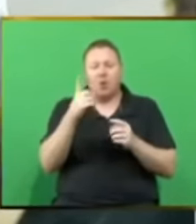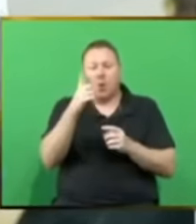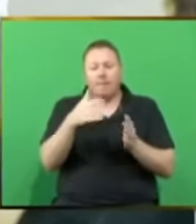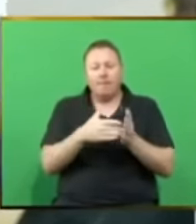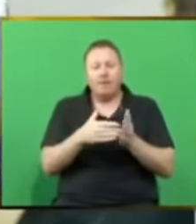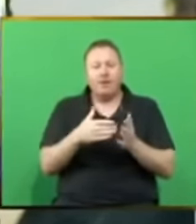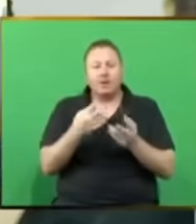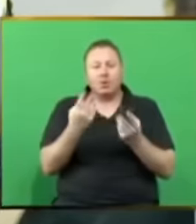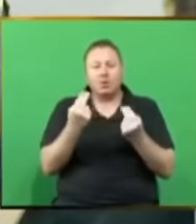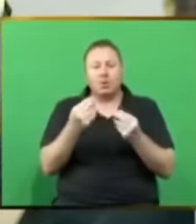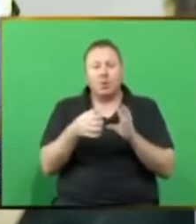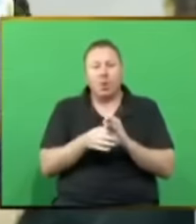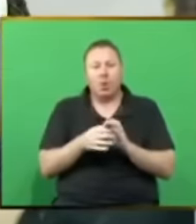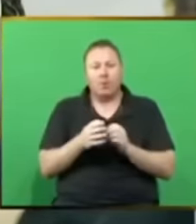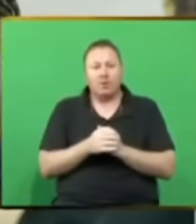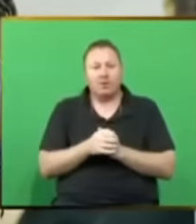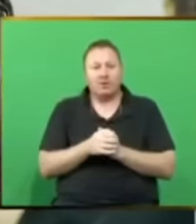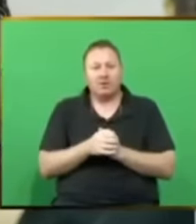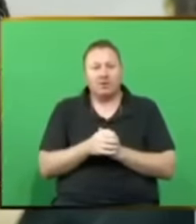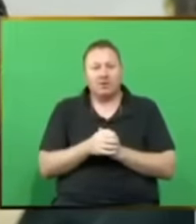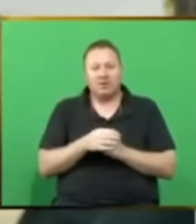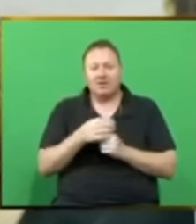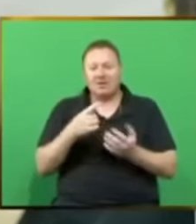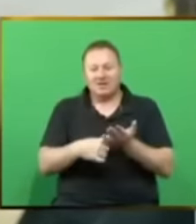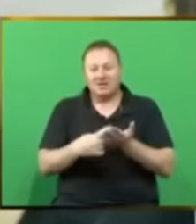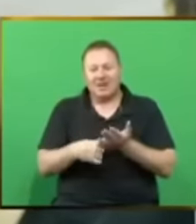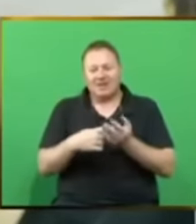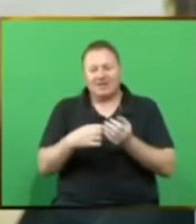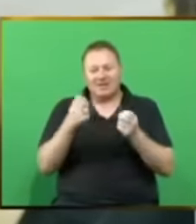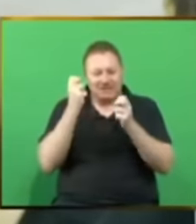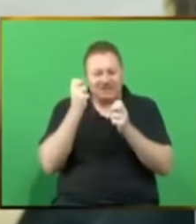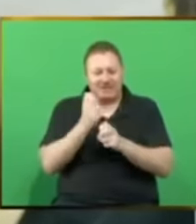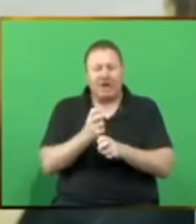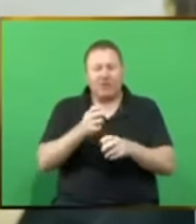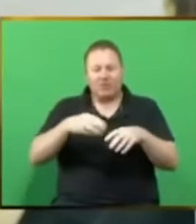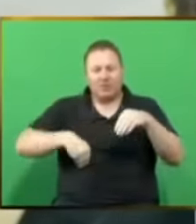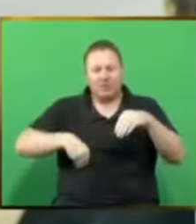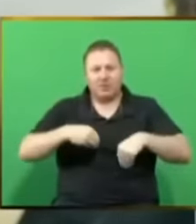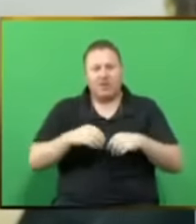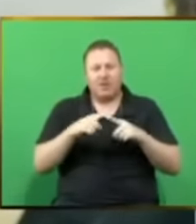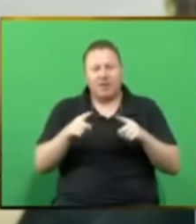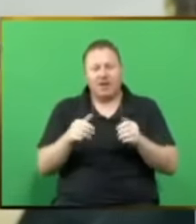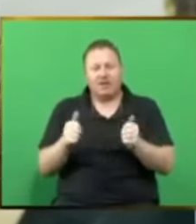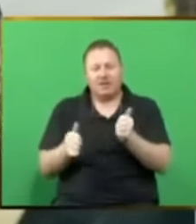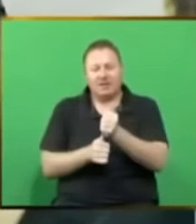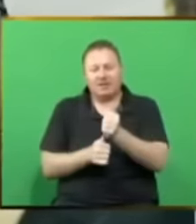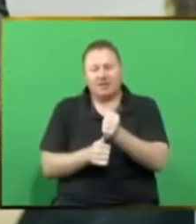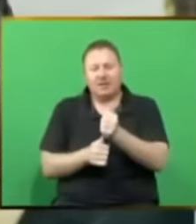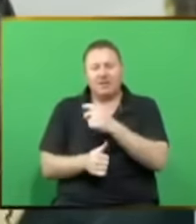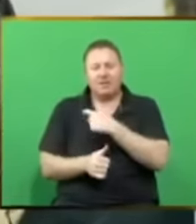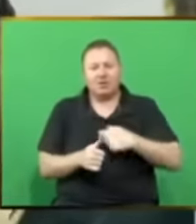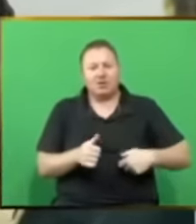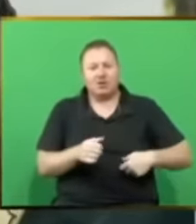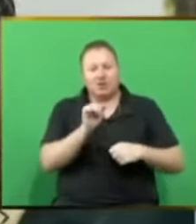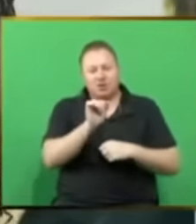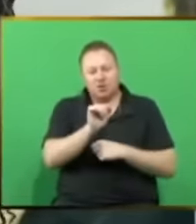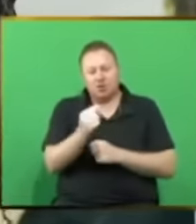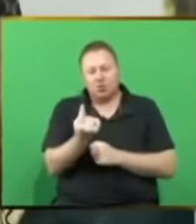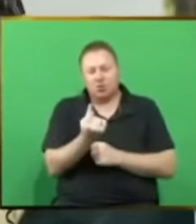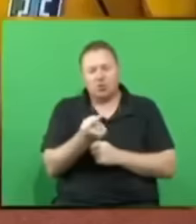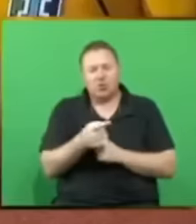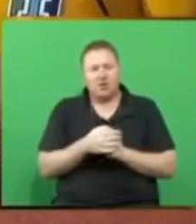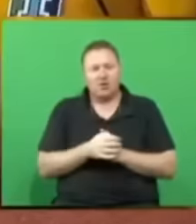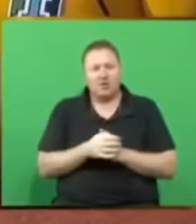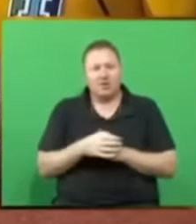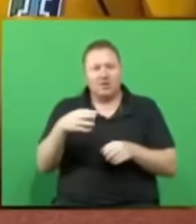with dismay when you speak tough on corruption, yet your very own Deputy President, Paul Mashatele, has been embroiled in